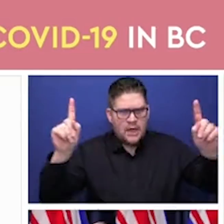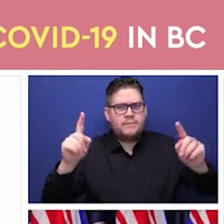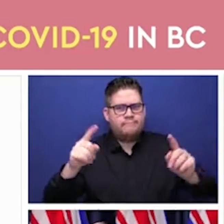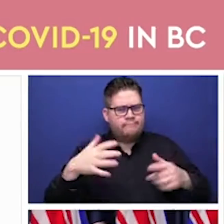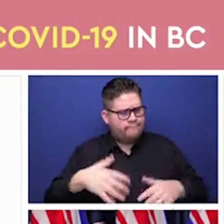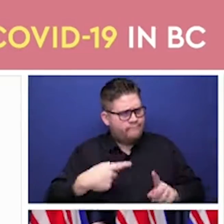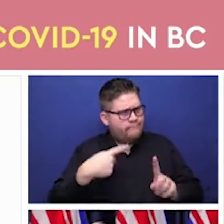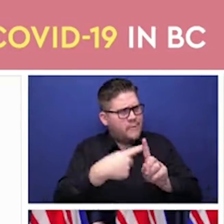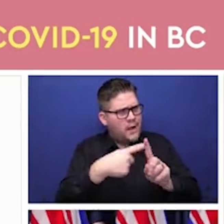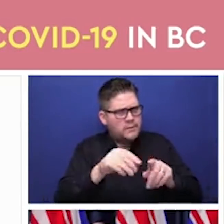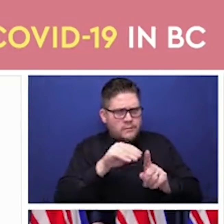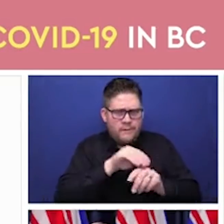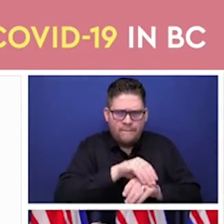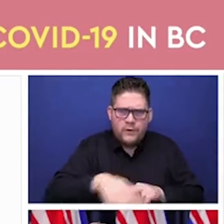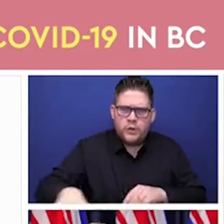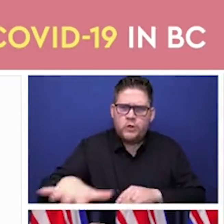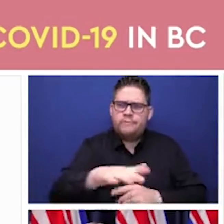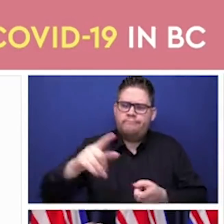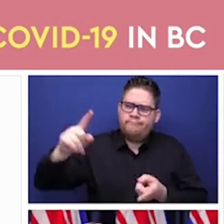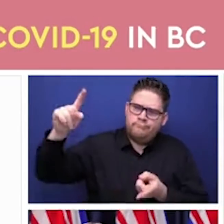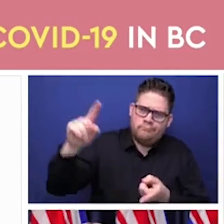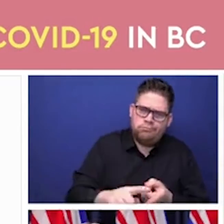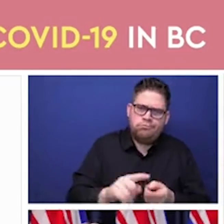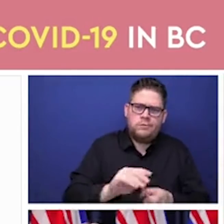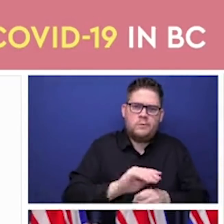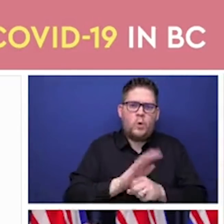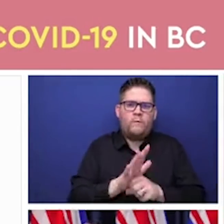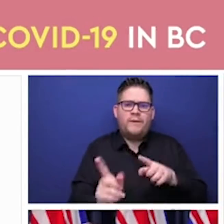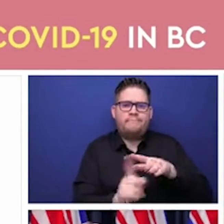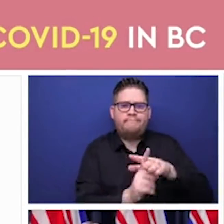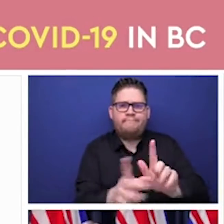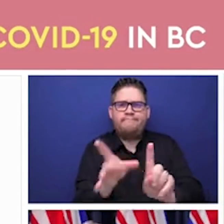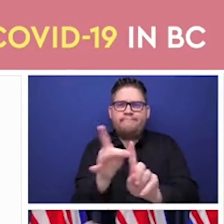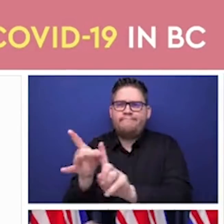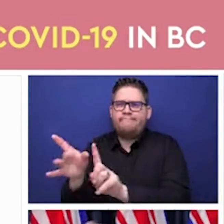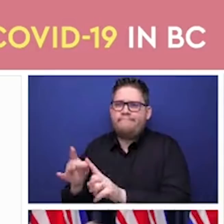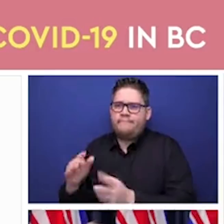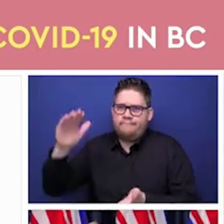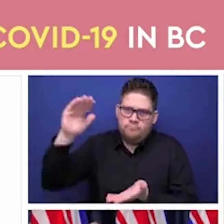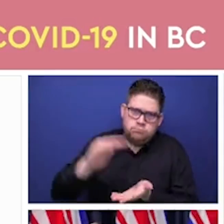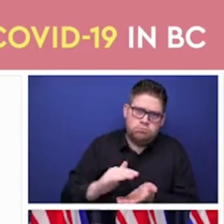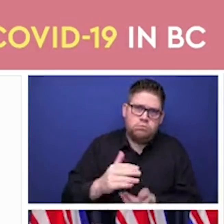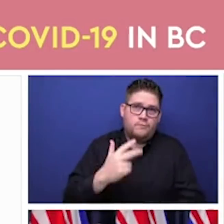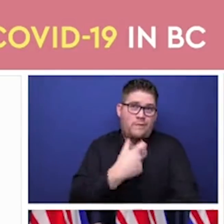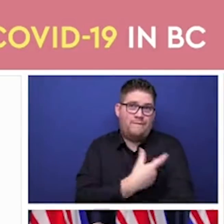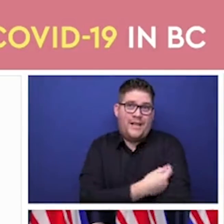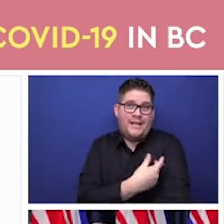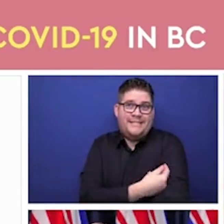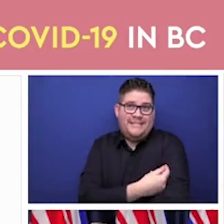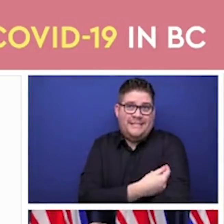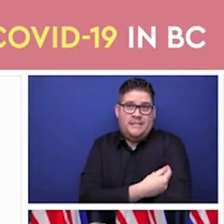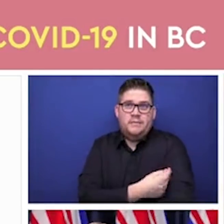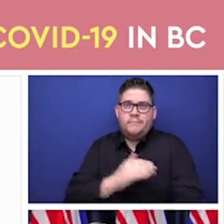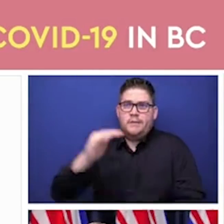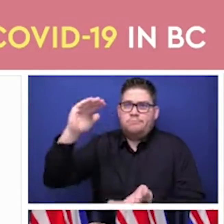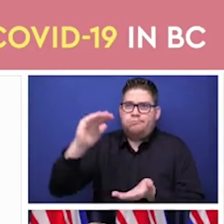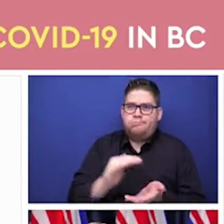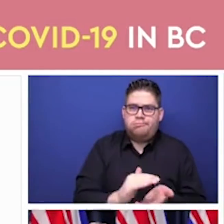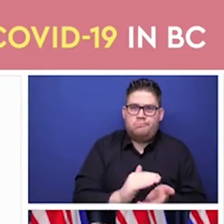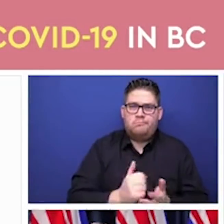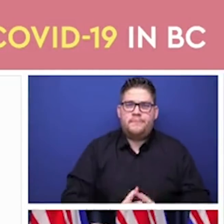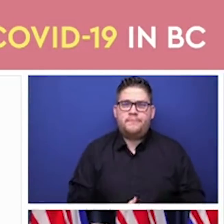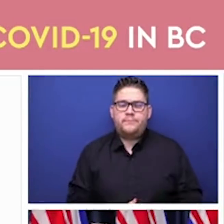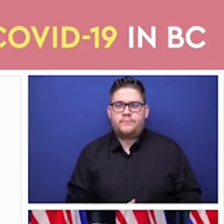As we've learned that this evidence that is both local and international is allowing us to make decisions